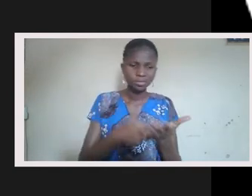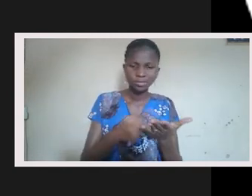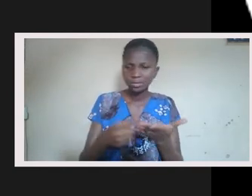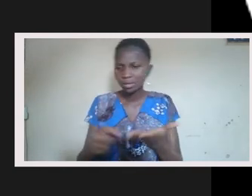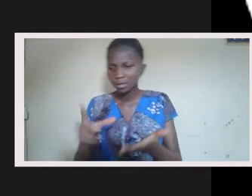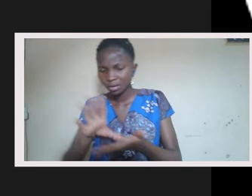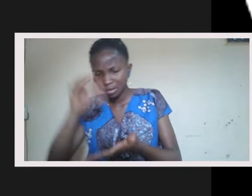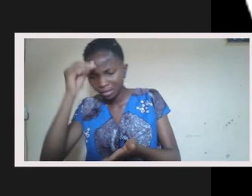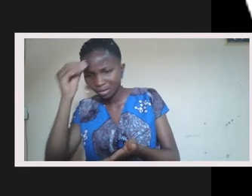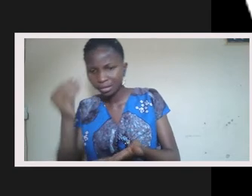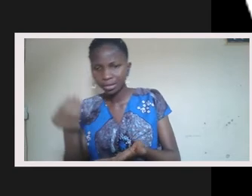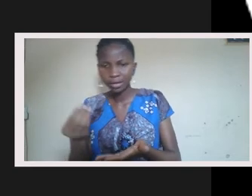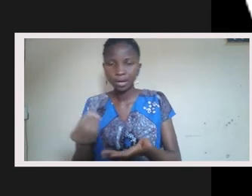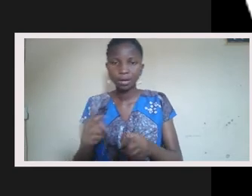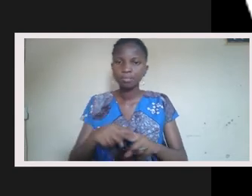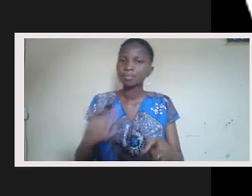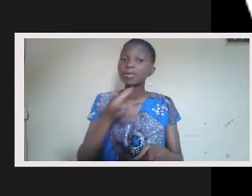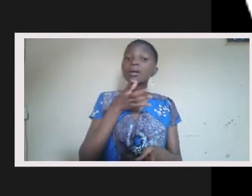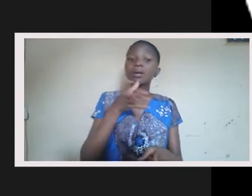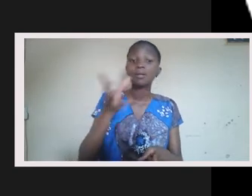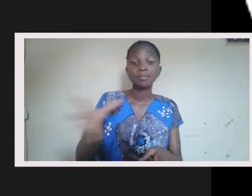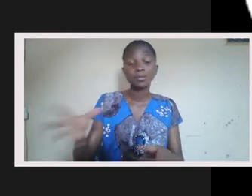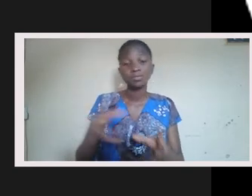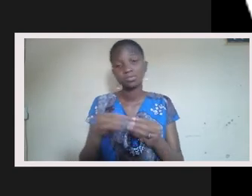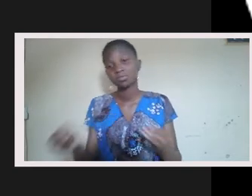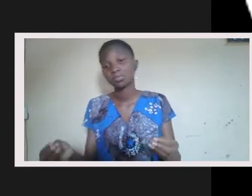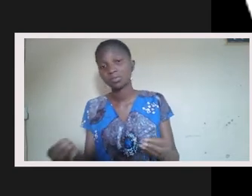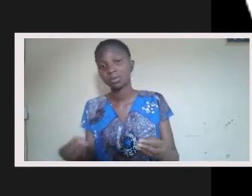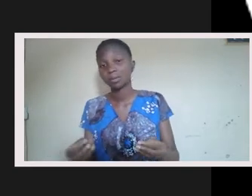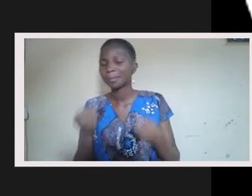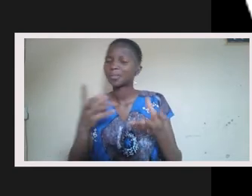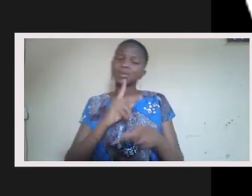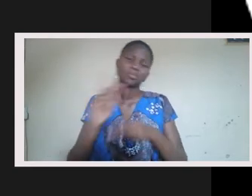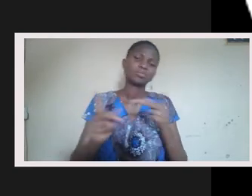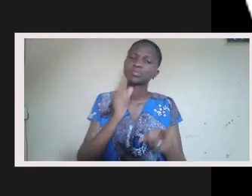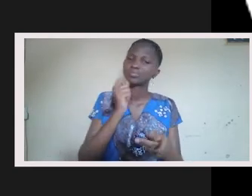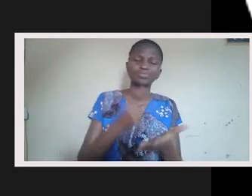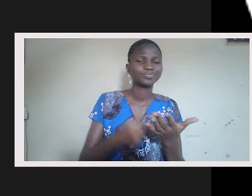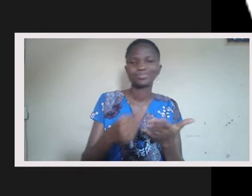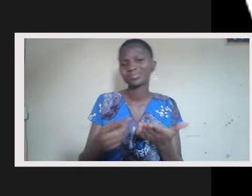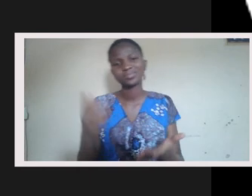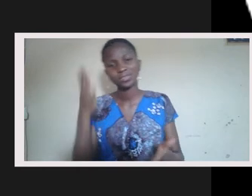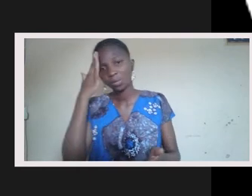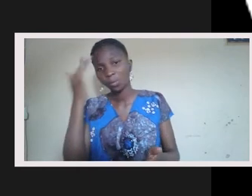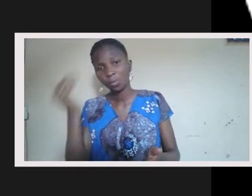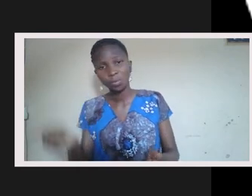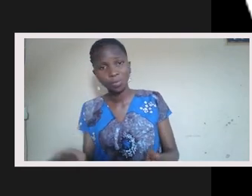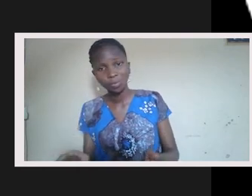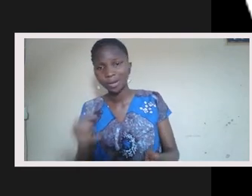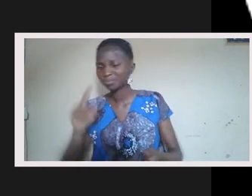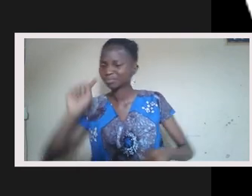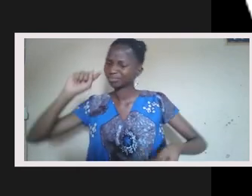really talked about it. Nobody talked about it. And she said she thinks the reason why is just because it's too hurtful. It was too painful.